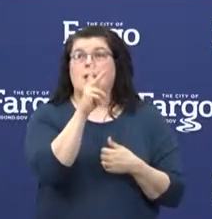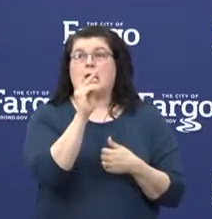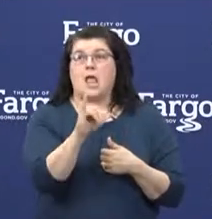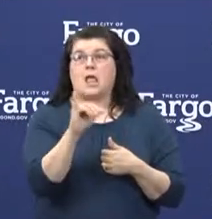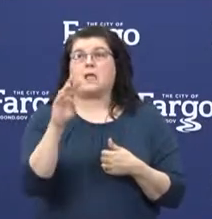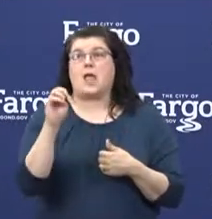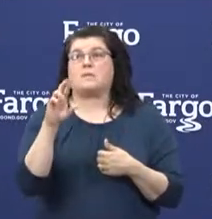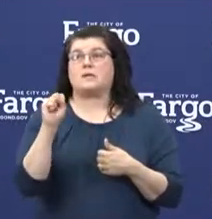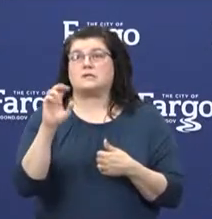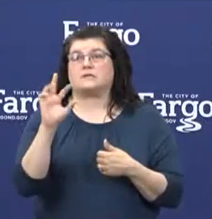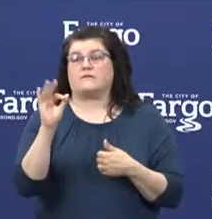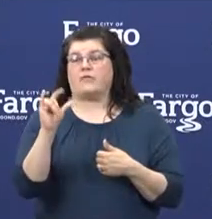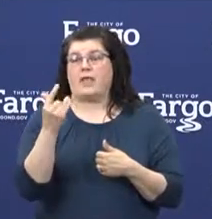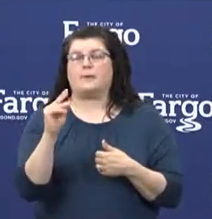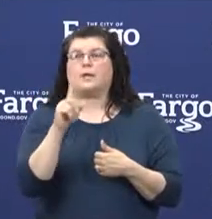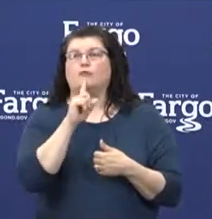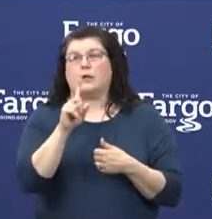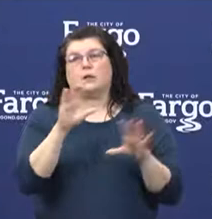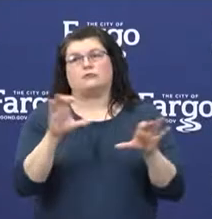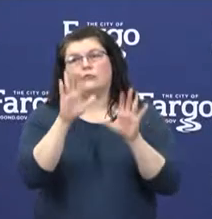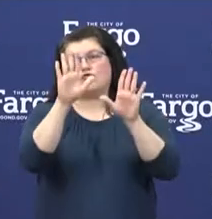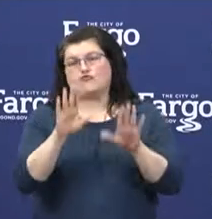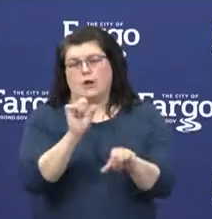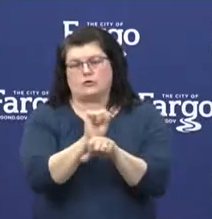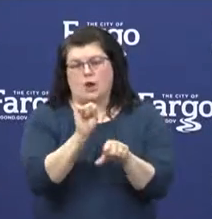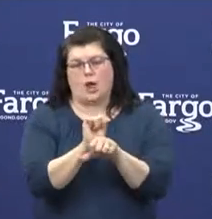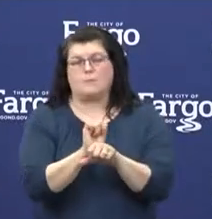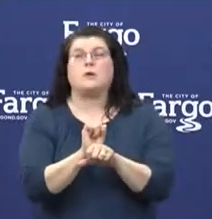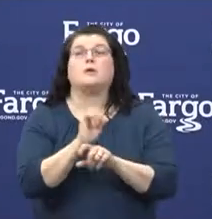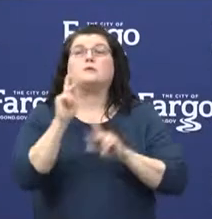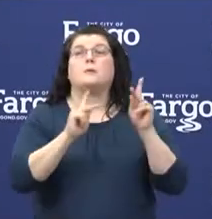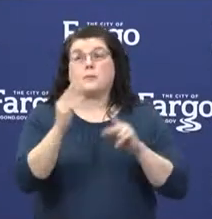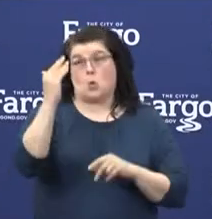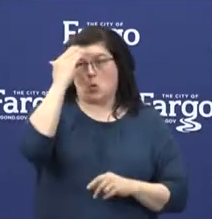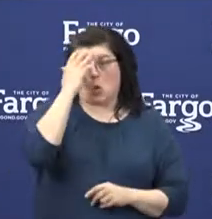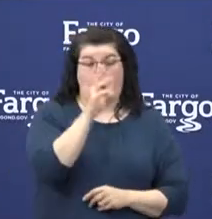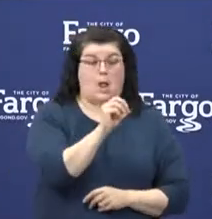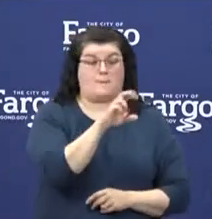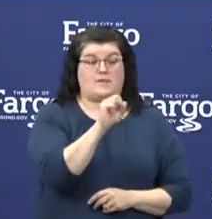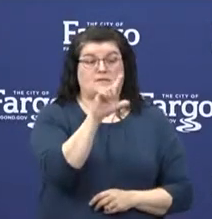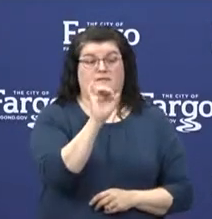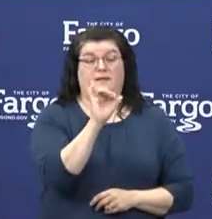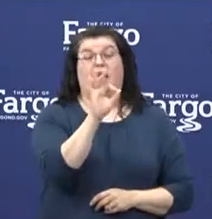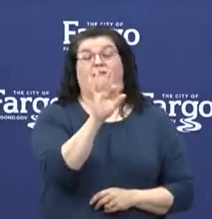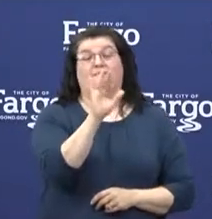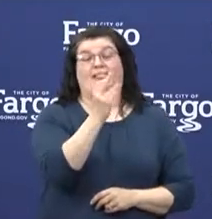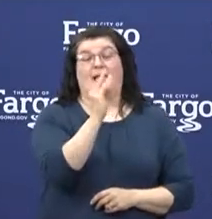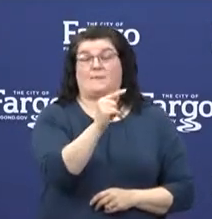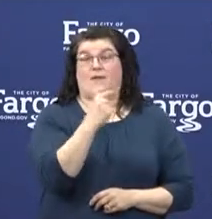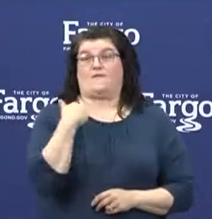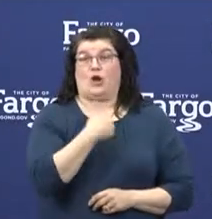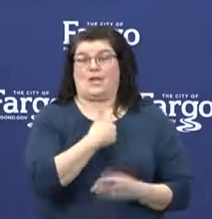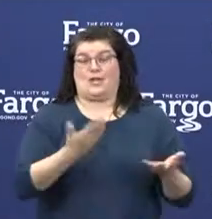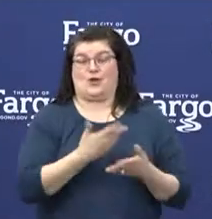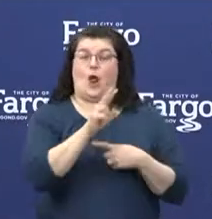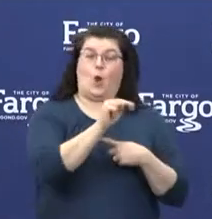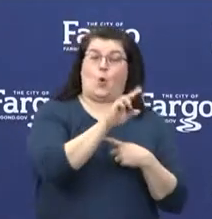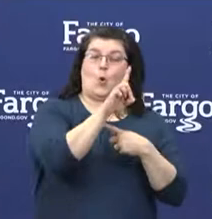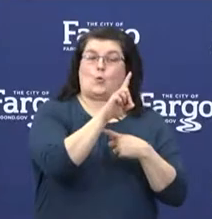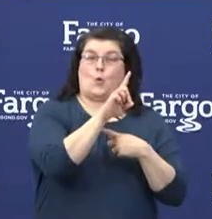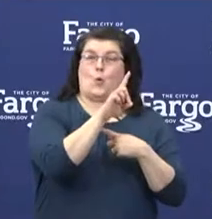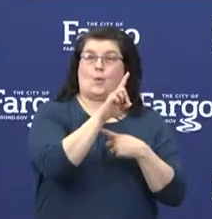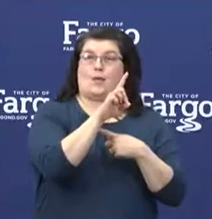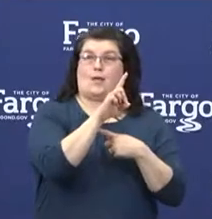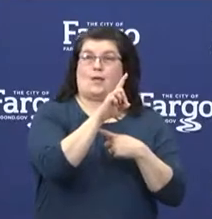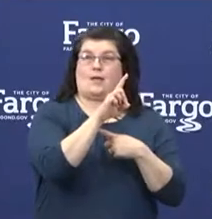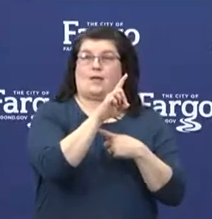job. And just for the public's knowledge, Mrs. Fleming on our side of the river, on the North Dakota side of the river, takes